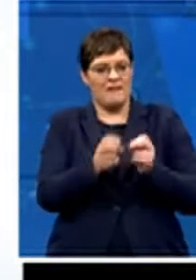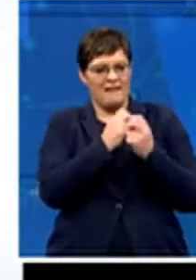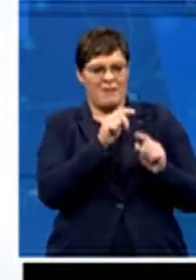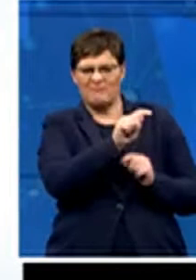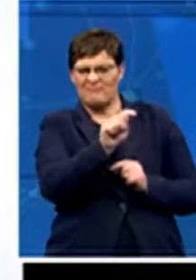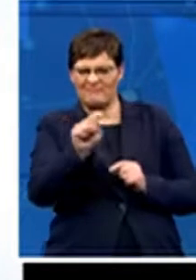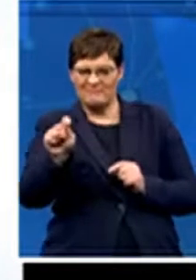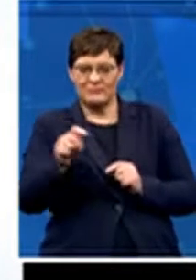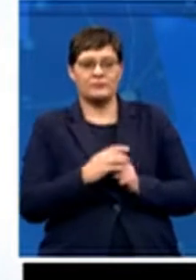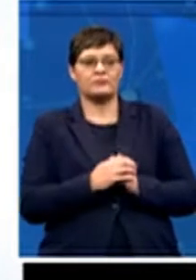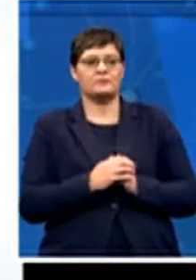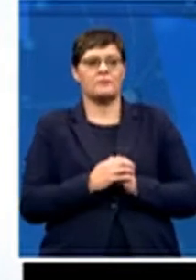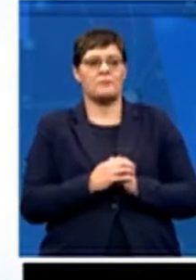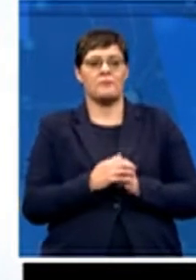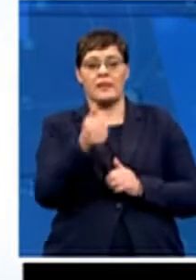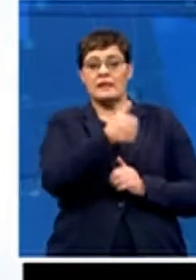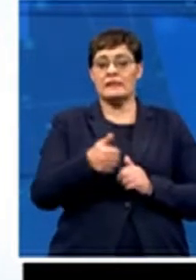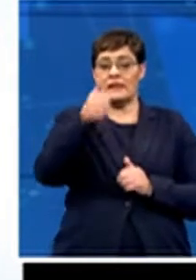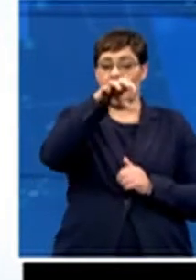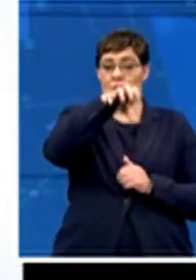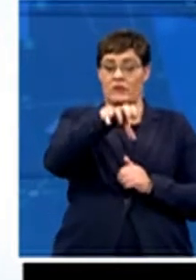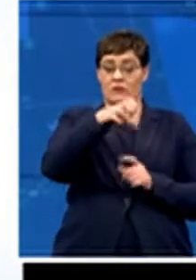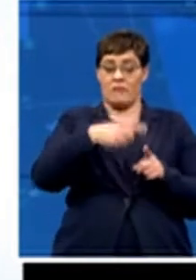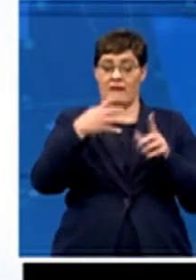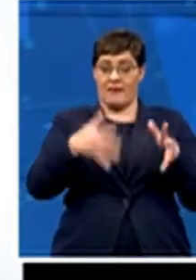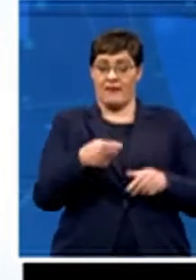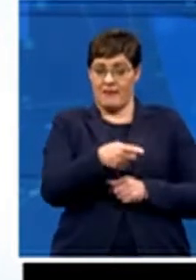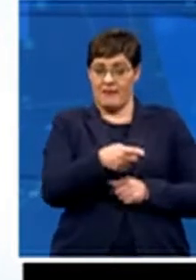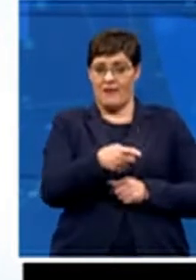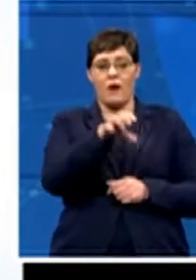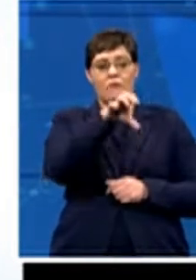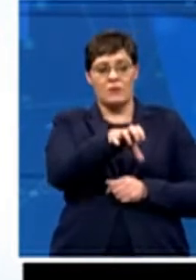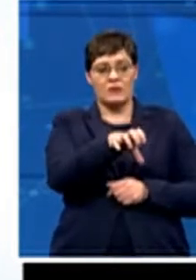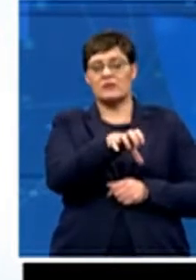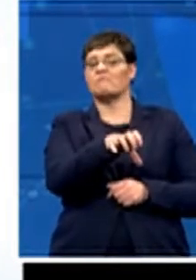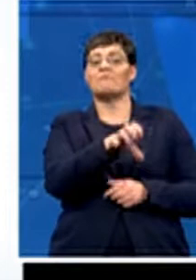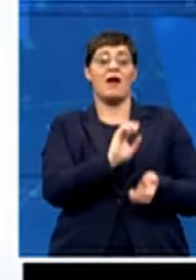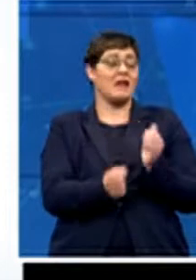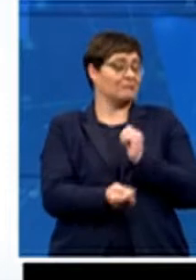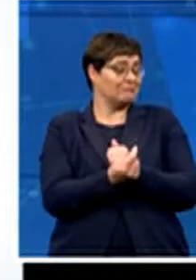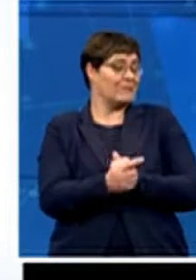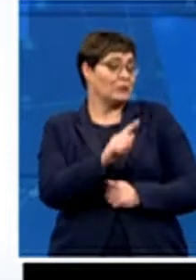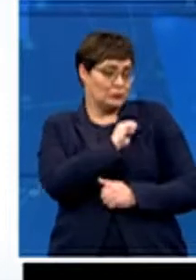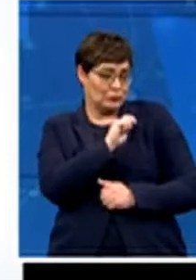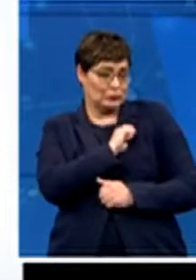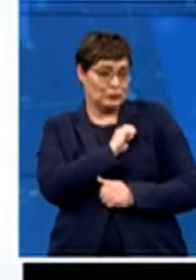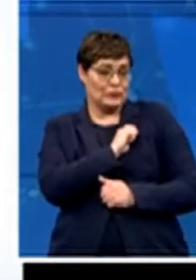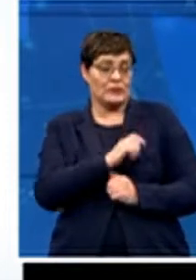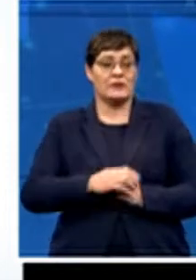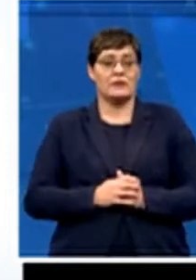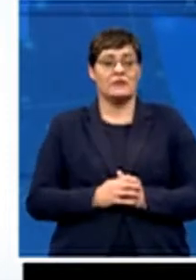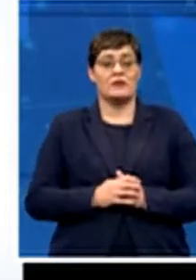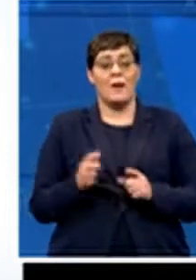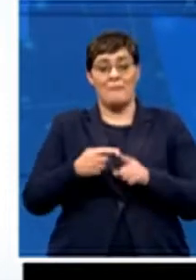provincial players, what really happened was that some of the players in those senior provincial teams, about